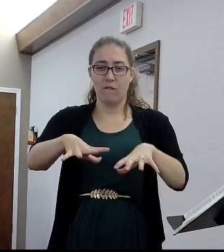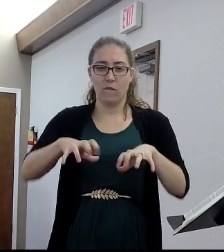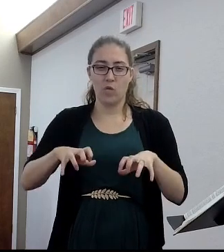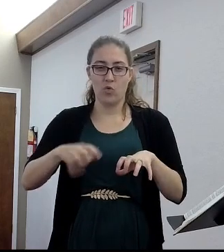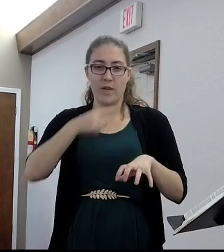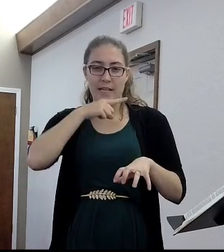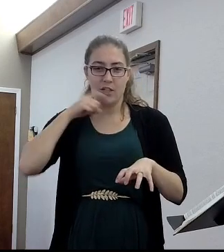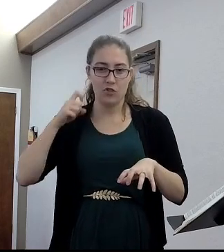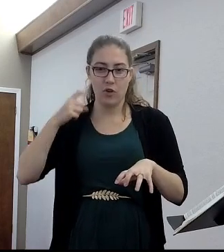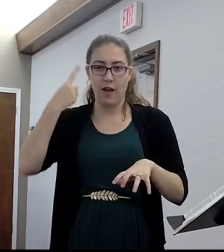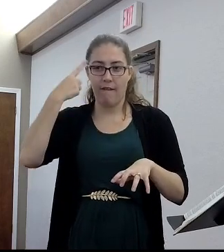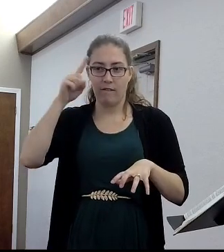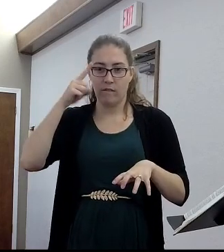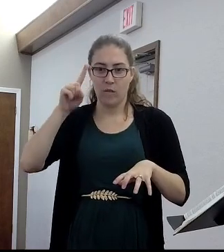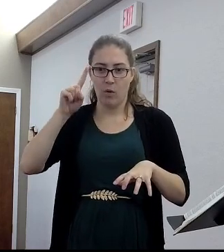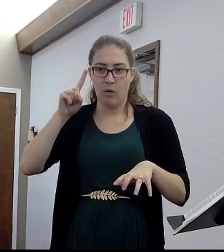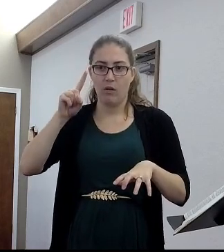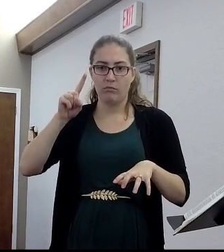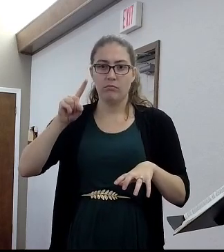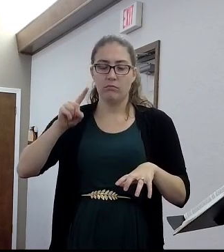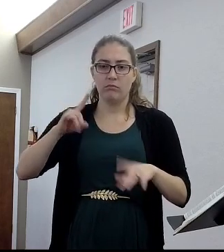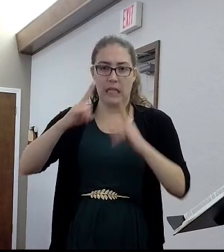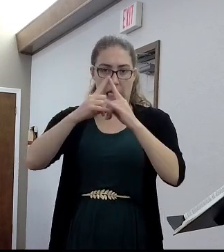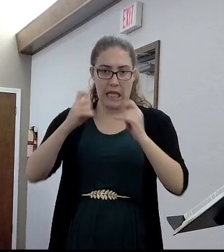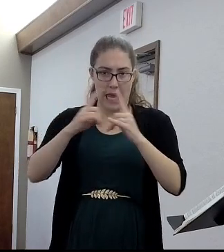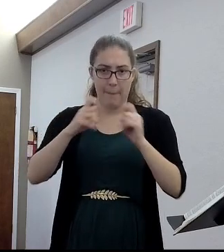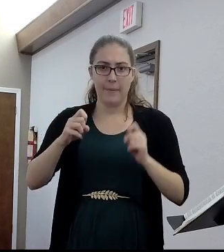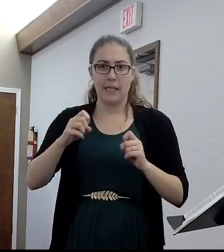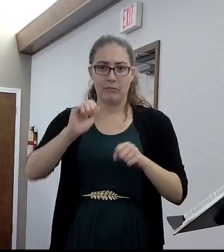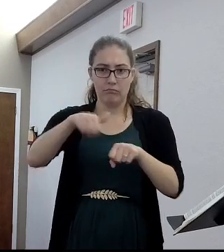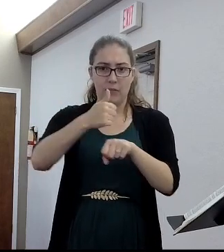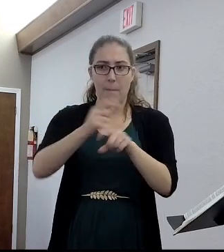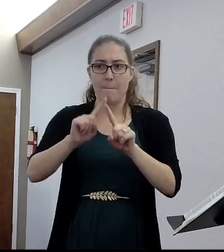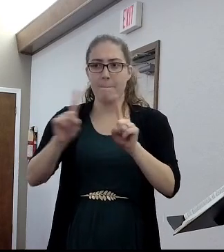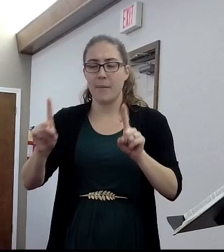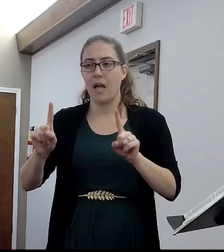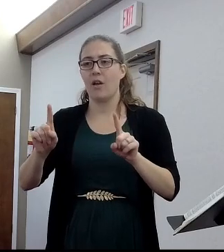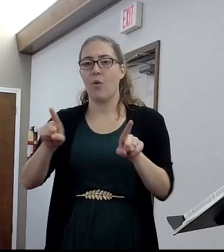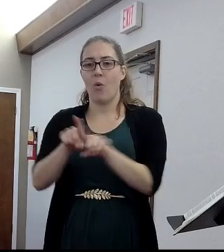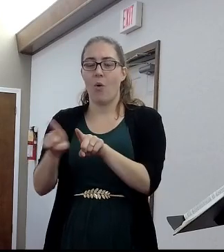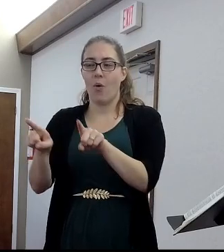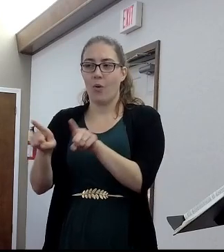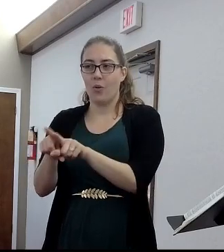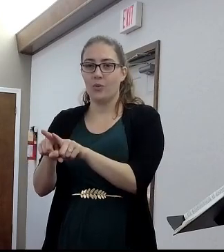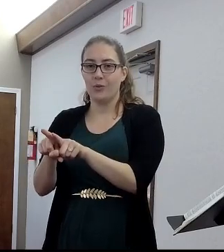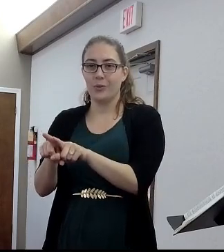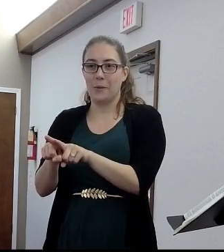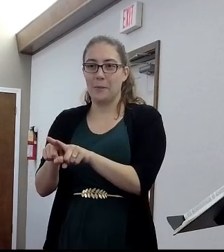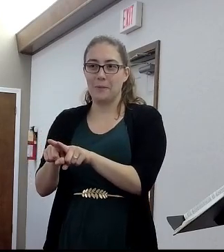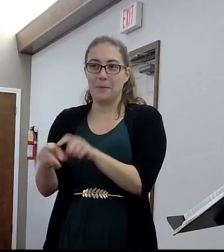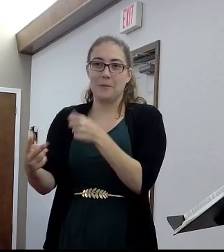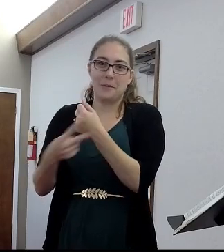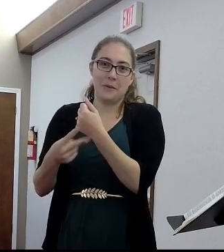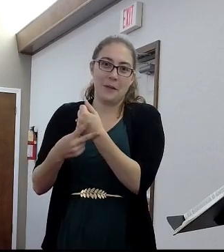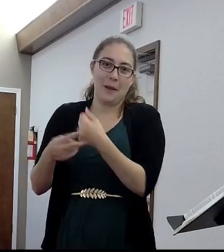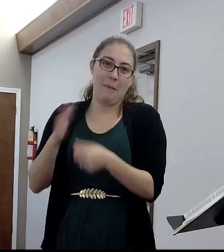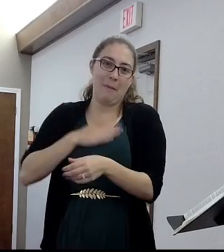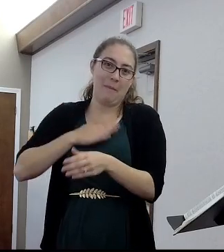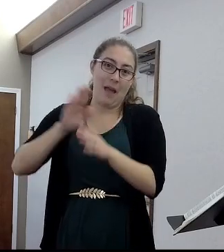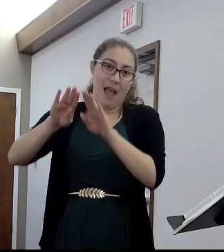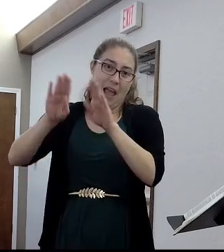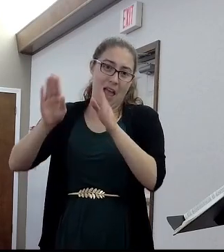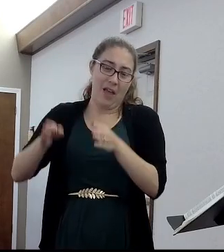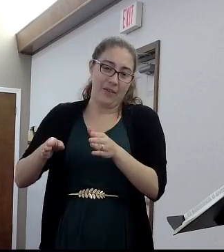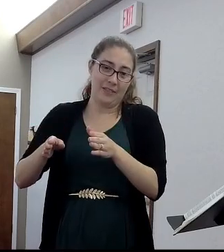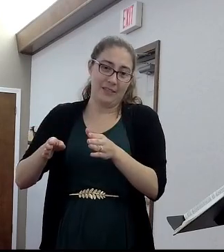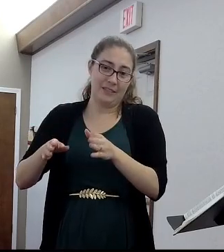we use it camping and hiking. But it also sits in the shelf for 30 years, maybe more. I don't know. We don't really know how long it lasts. It lasts a long time in a